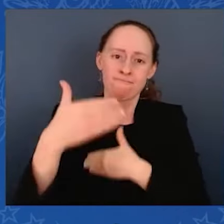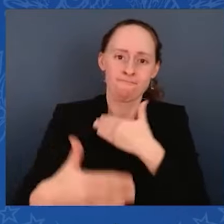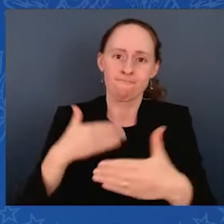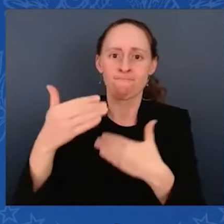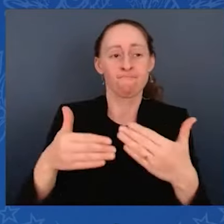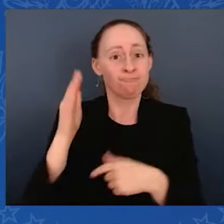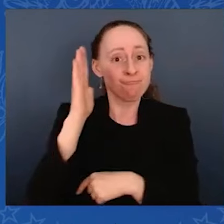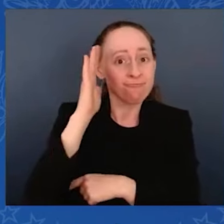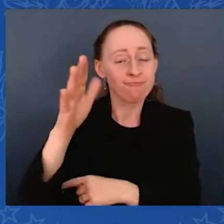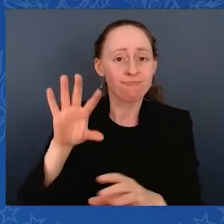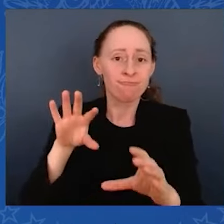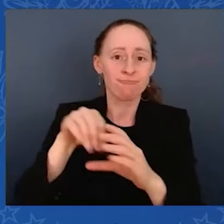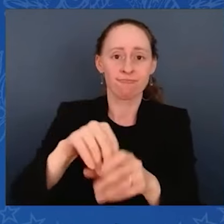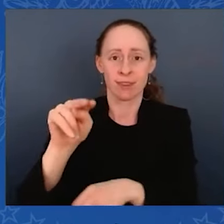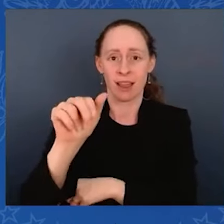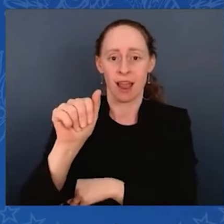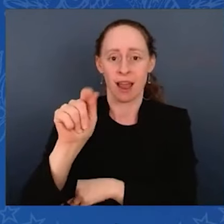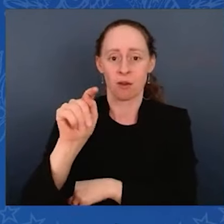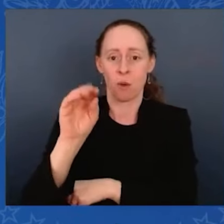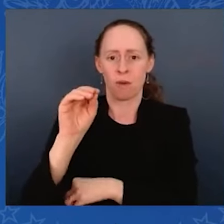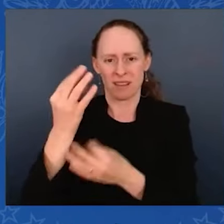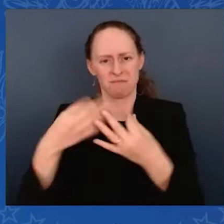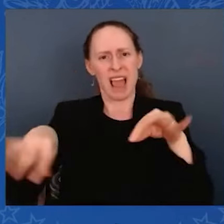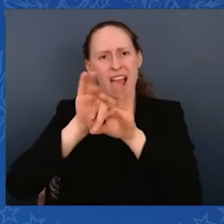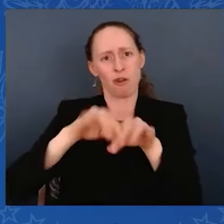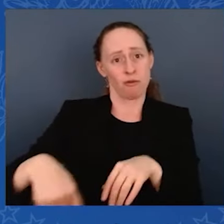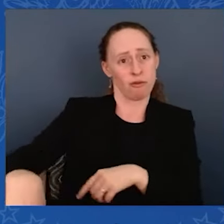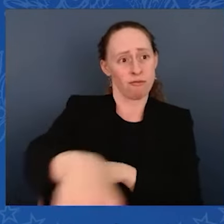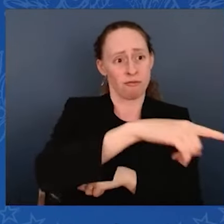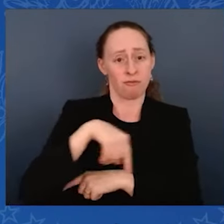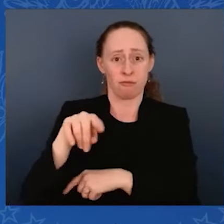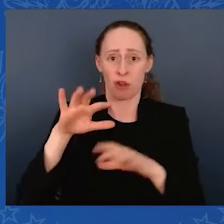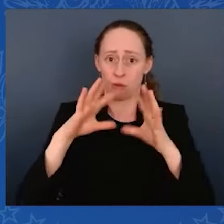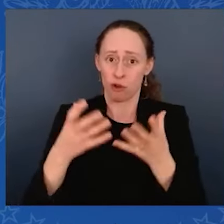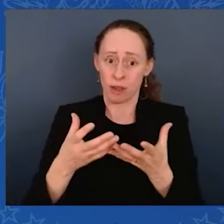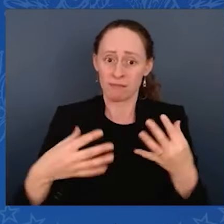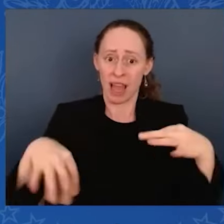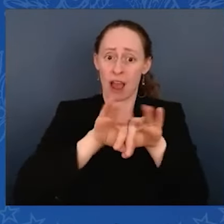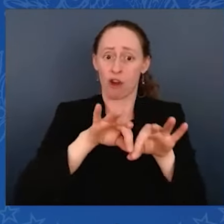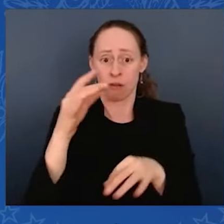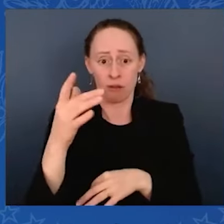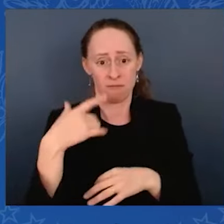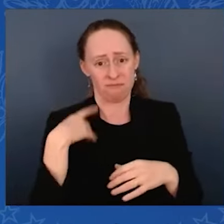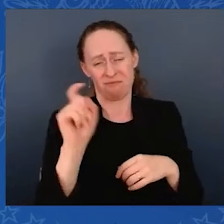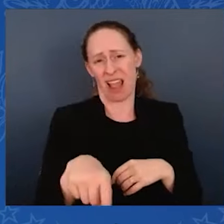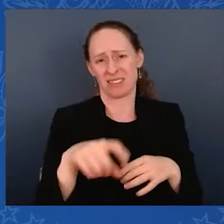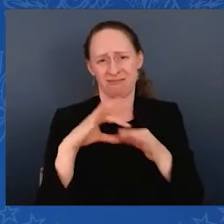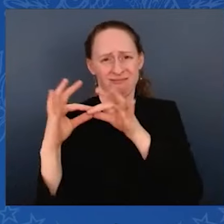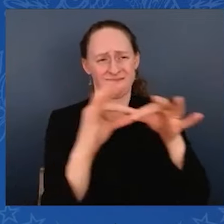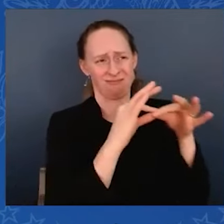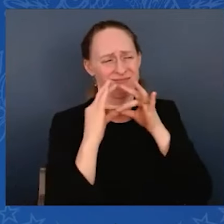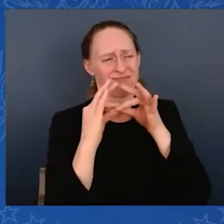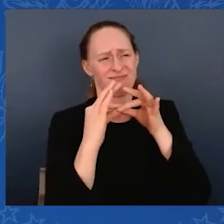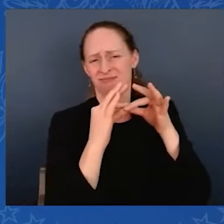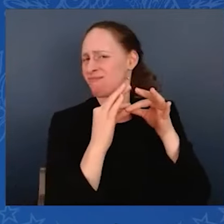WE ARE UNITED AGAINST PUTIN'S SENSORISM, BRUTAL WAR. WE ARE UNITED BEHIND UKRAINE AS IT FIGHTS TO DEFEND